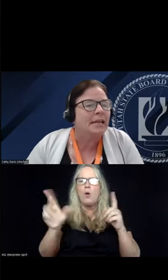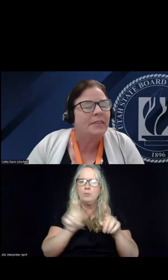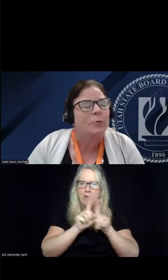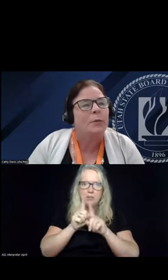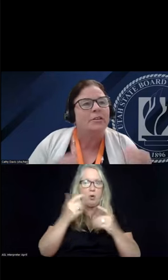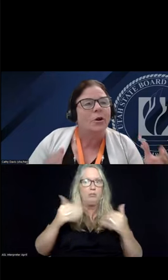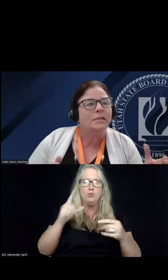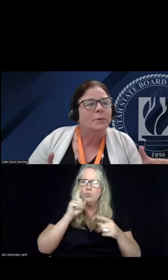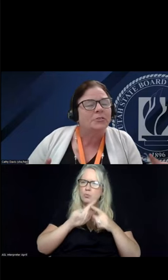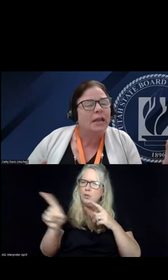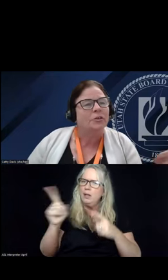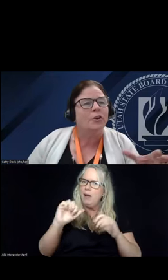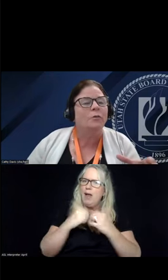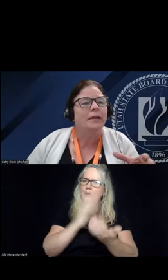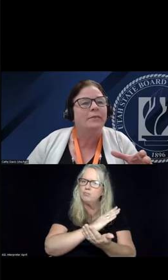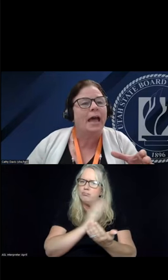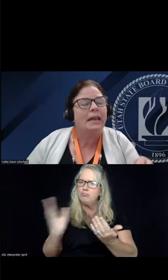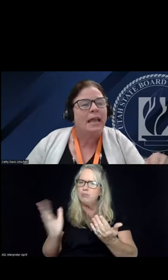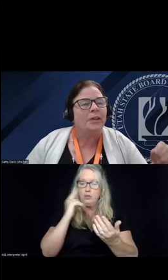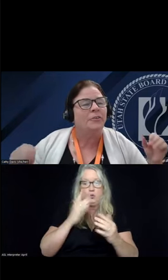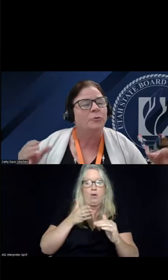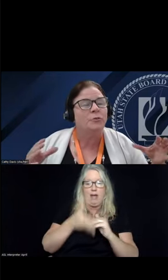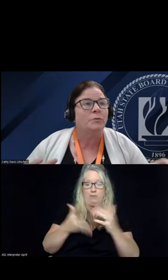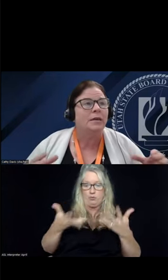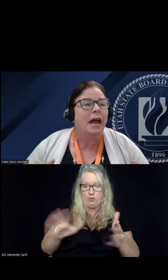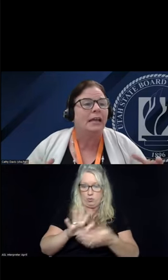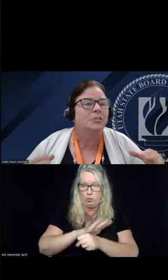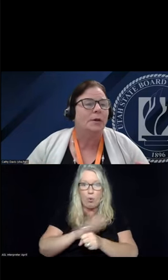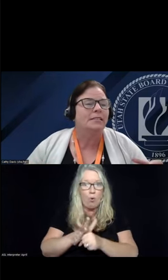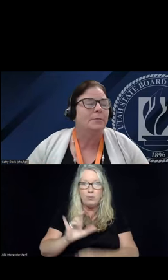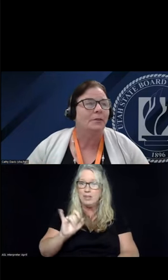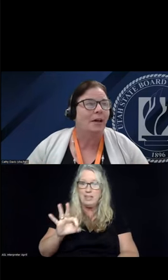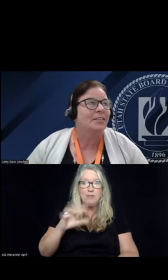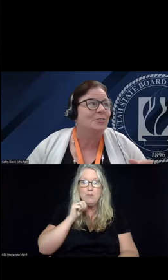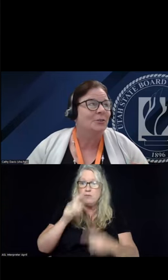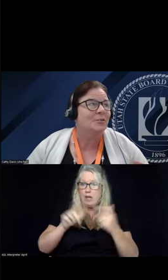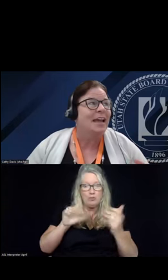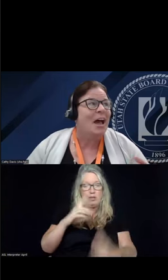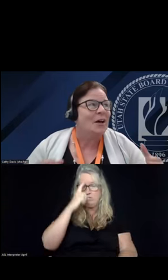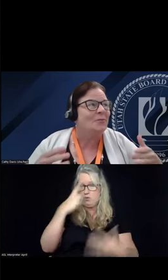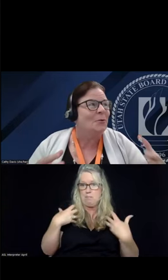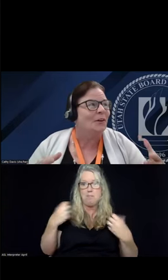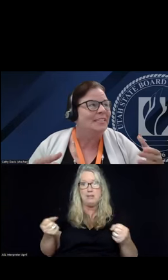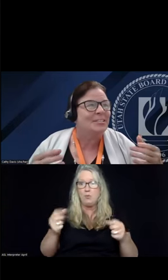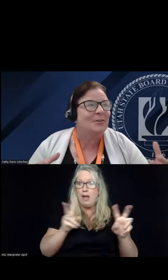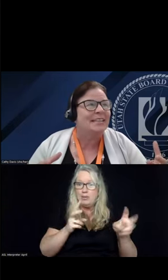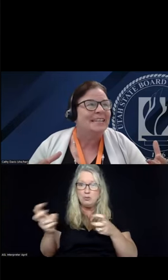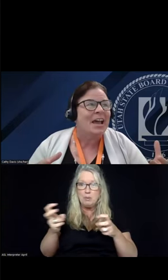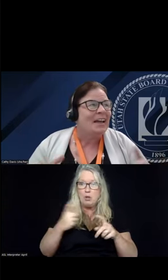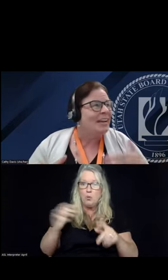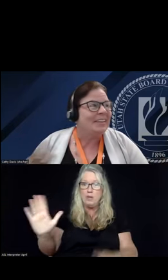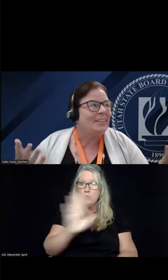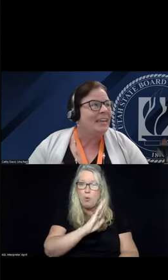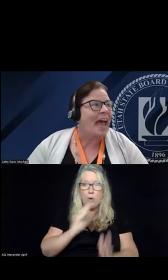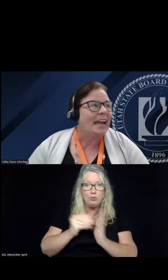Because I think we know, especially after COVID, that if you do not address the mental health concerns of your students,